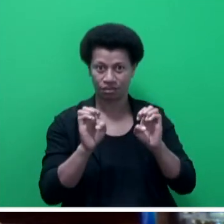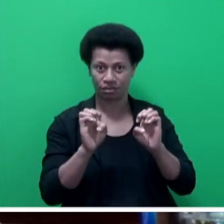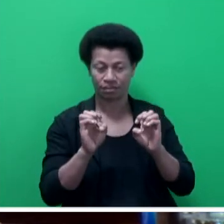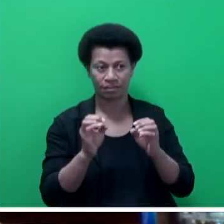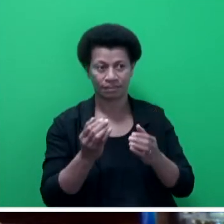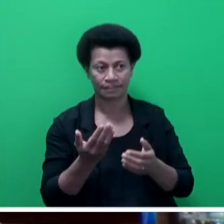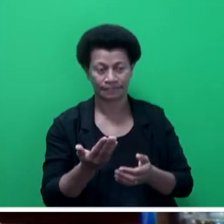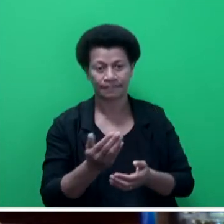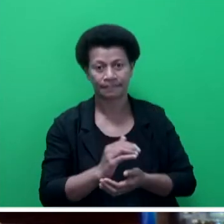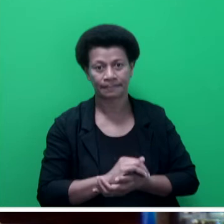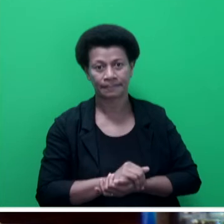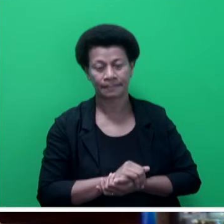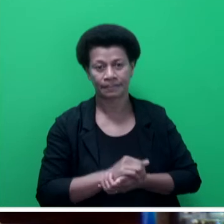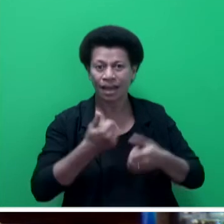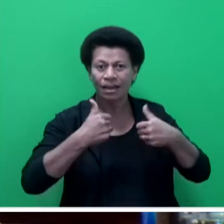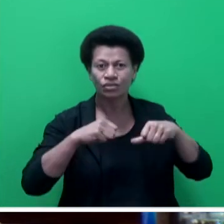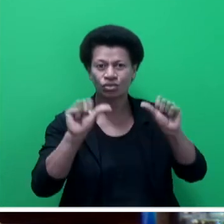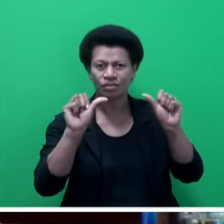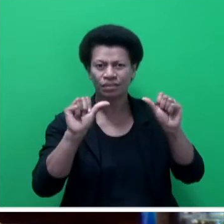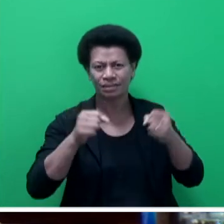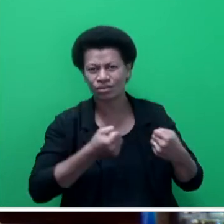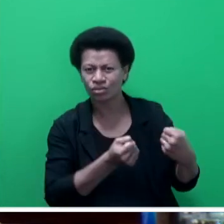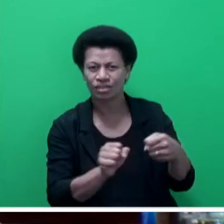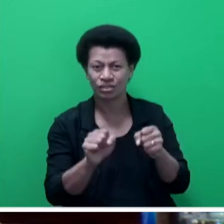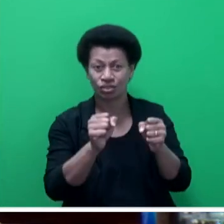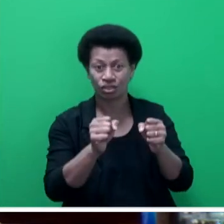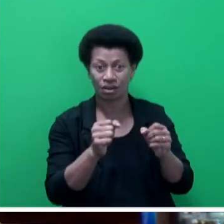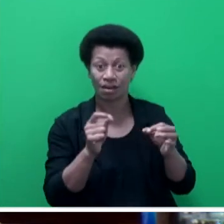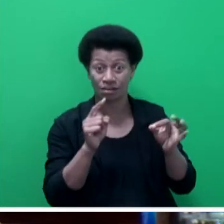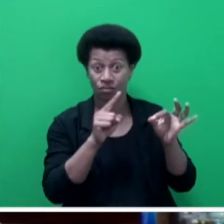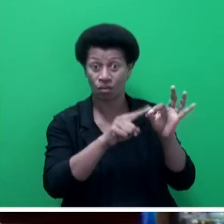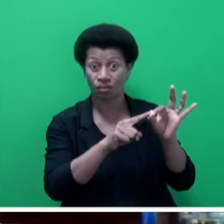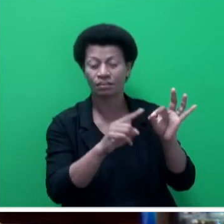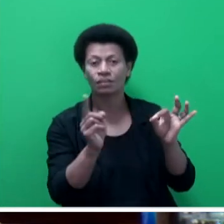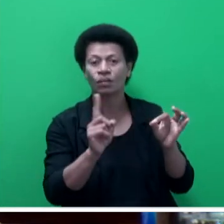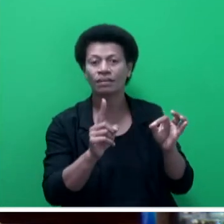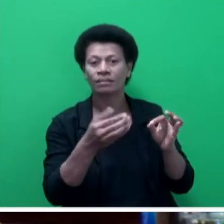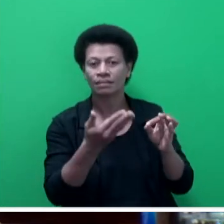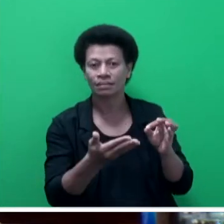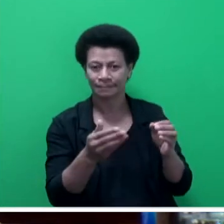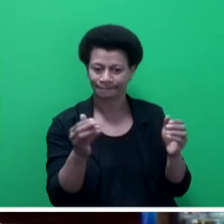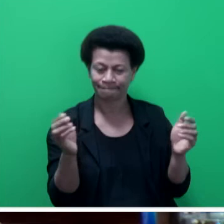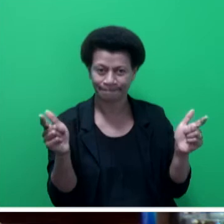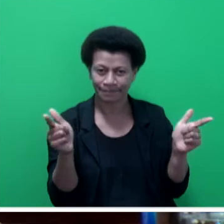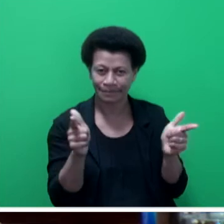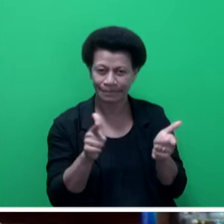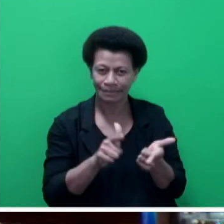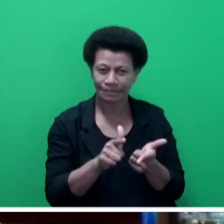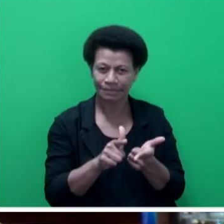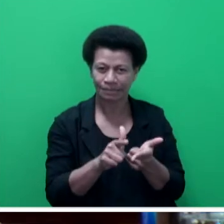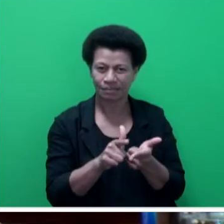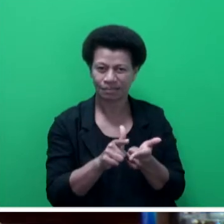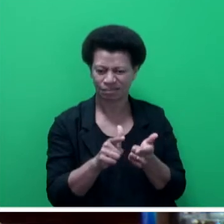The achievement of the first strategic goal is expected to result in reduced likelihood of unwanted fires,